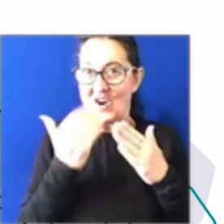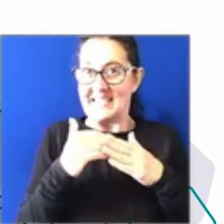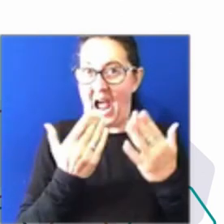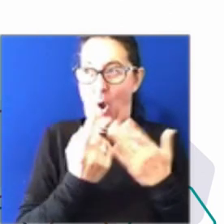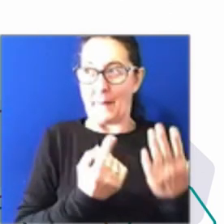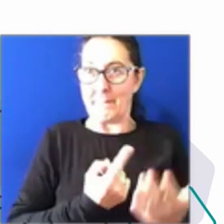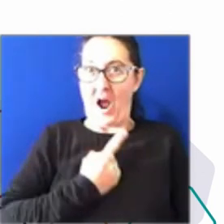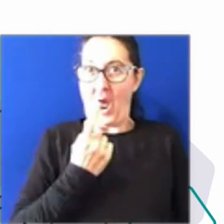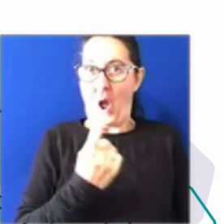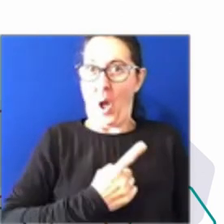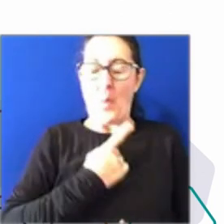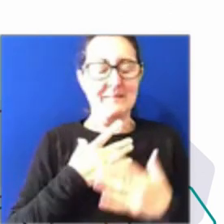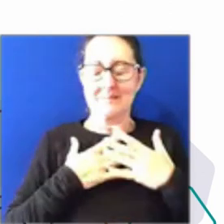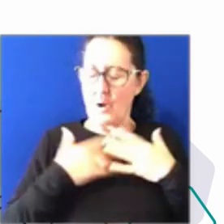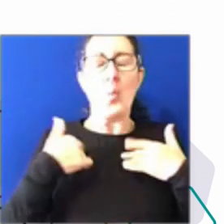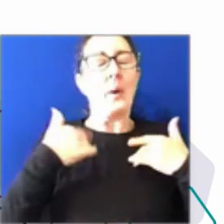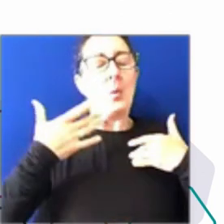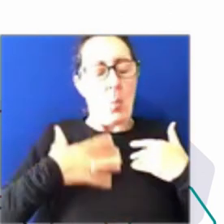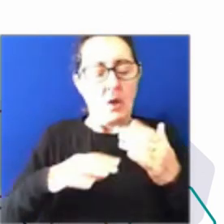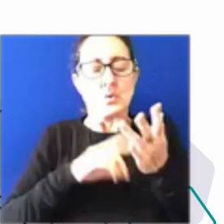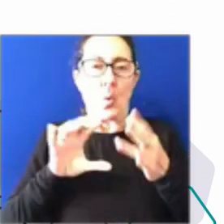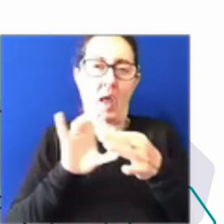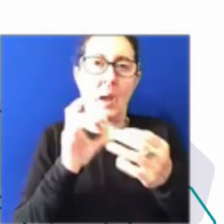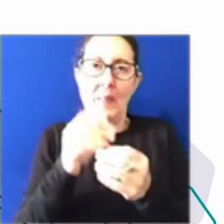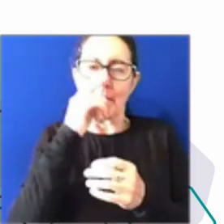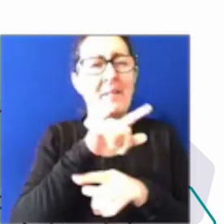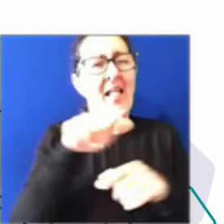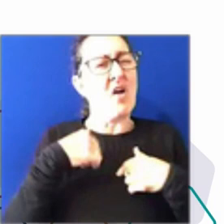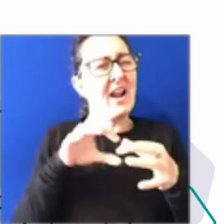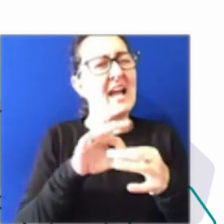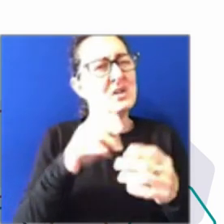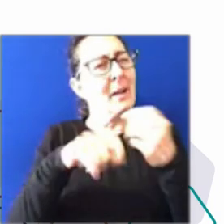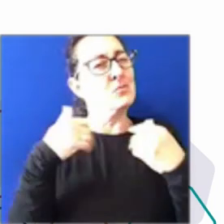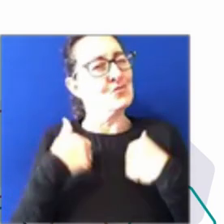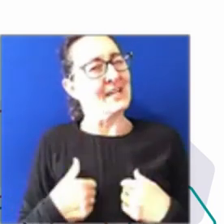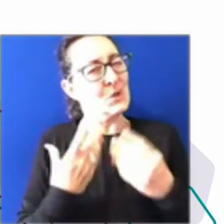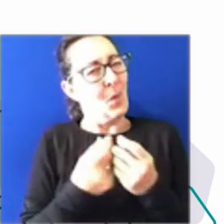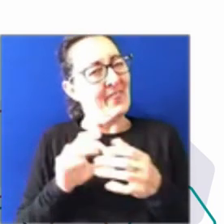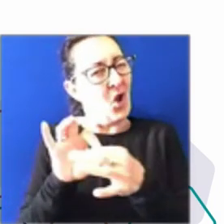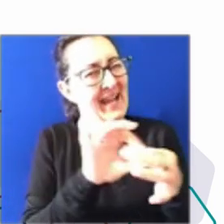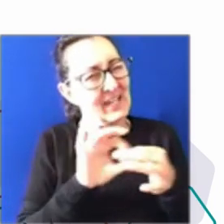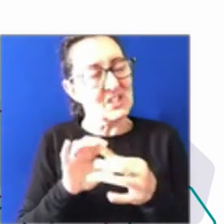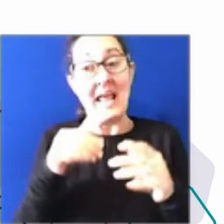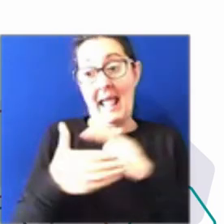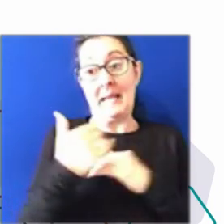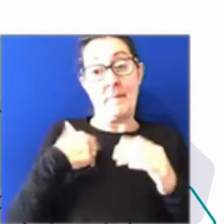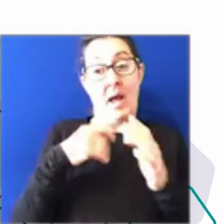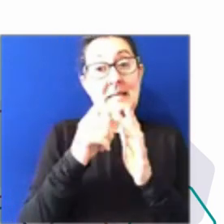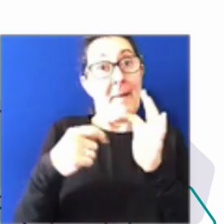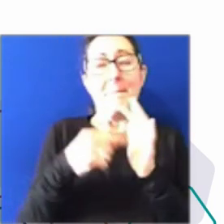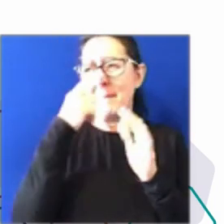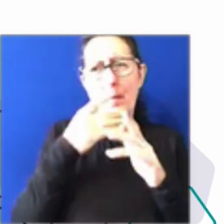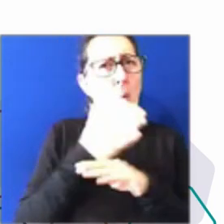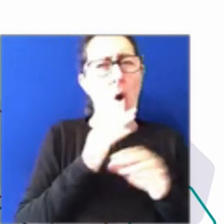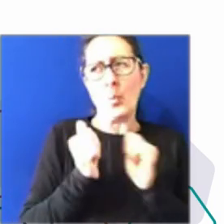that our relationships are richer for it. In my department, we do have people who work to Canberra based teams all over the place. And